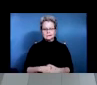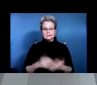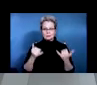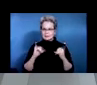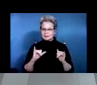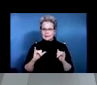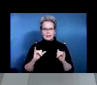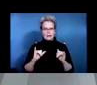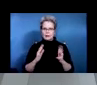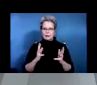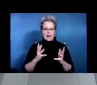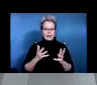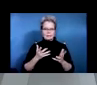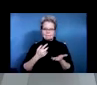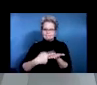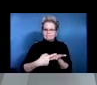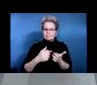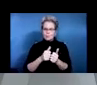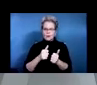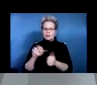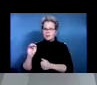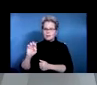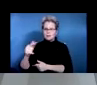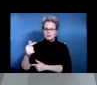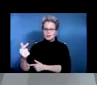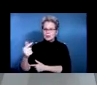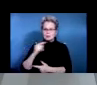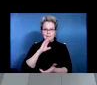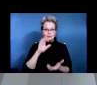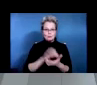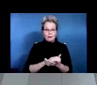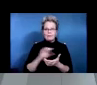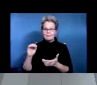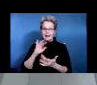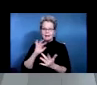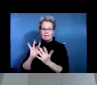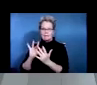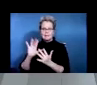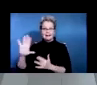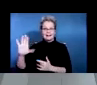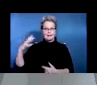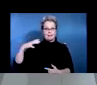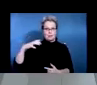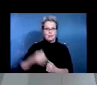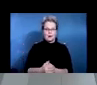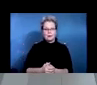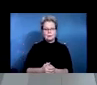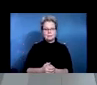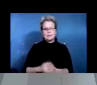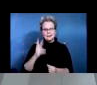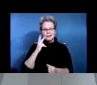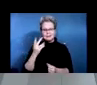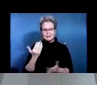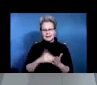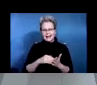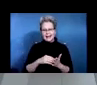him and his wife, um, and involvement in communication with his employer. And if you can just see on the way that this is broken down, there's